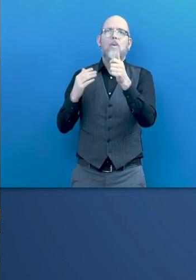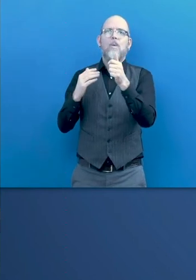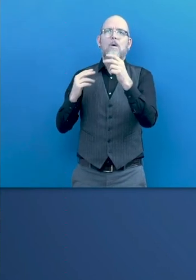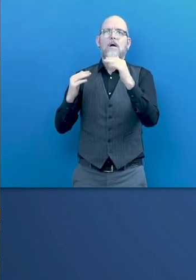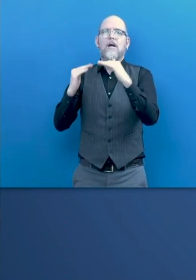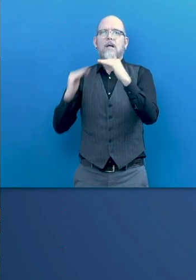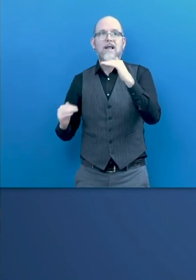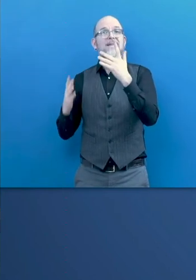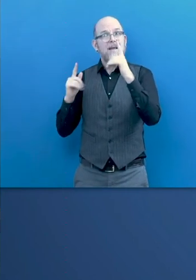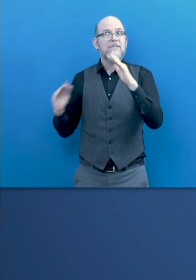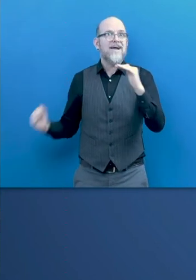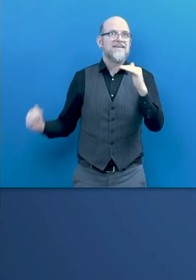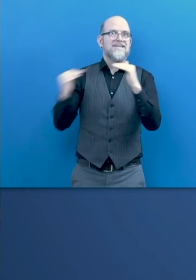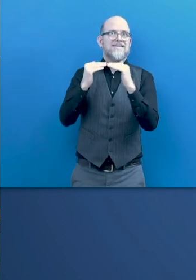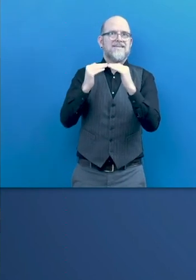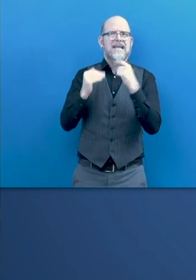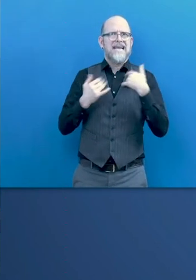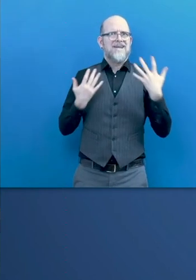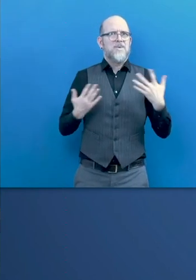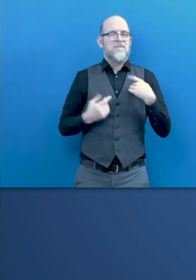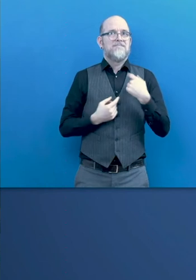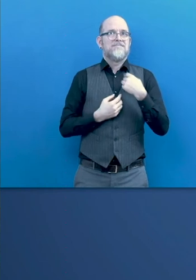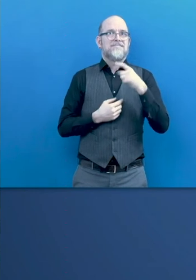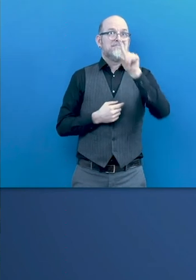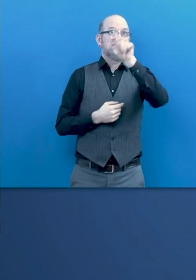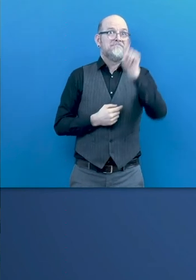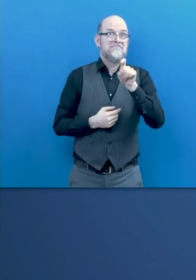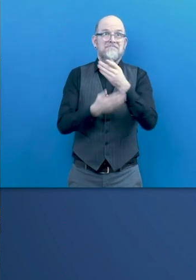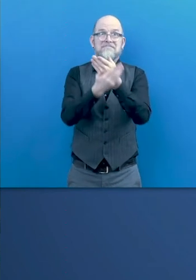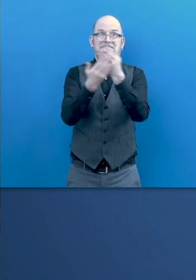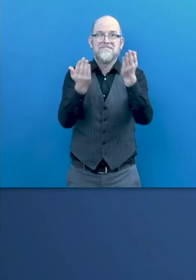I have a question, a question, a question for all.